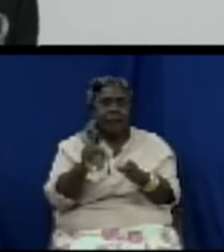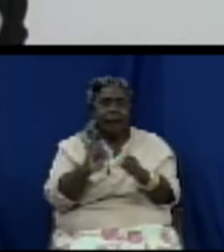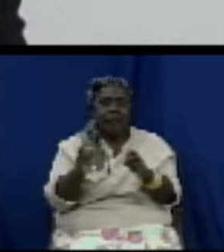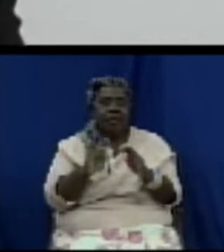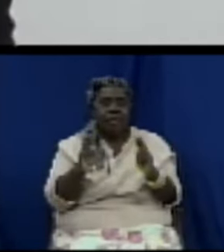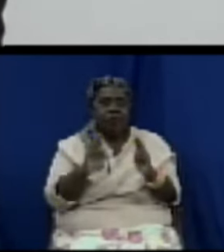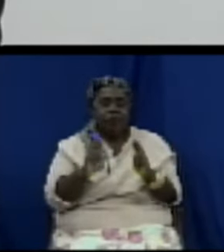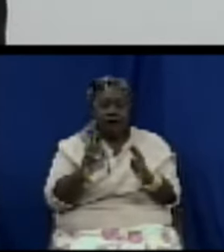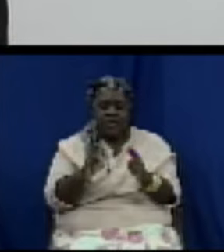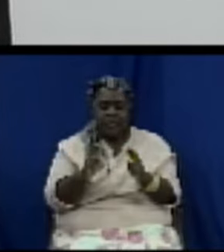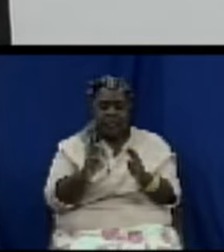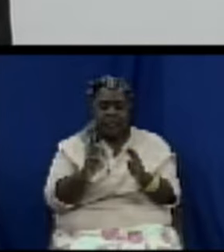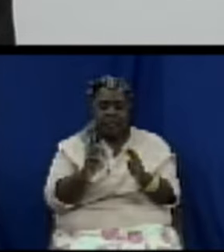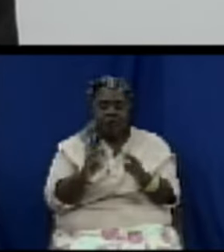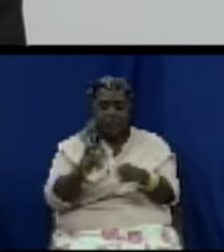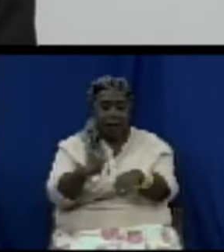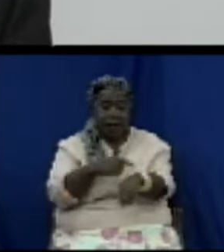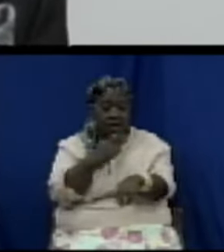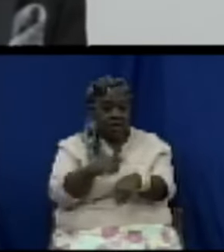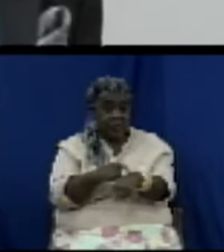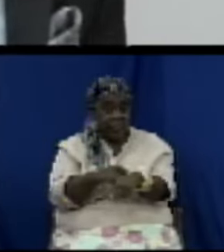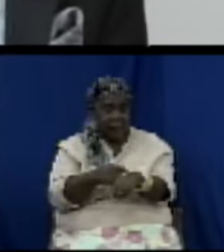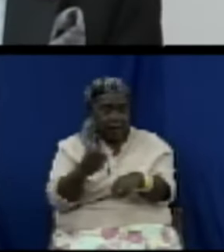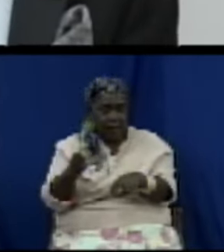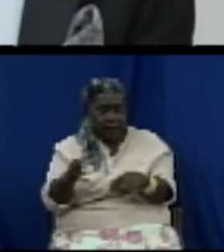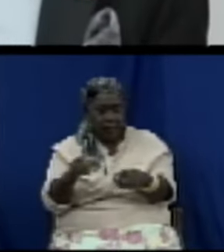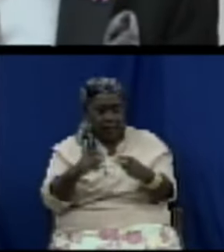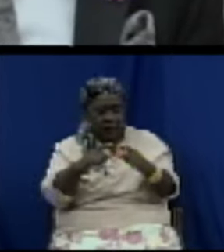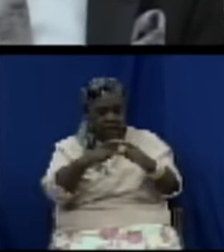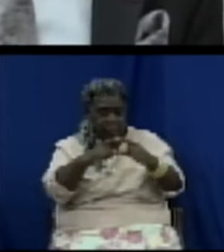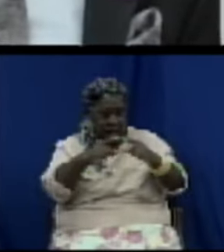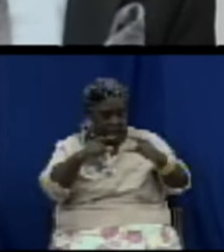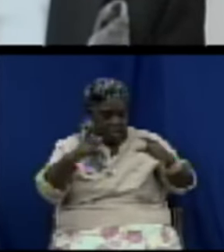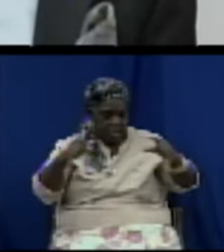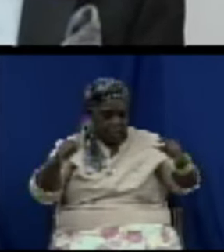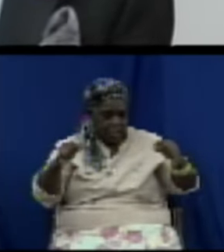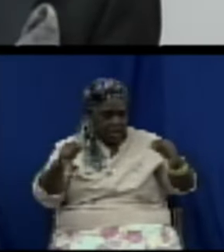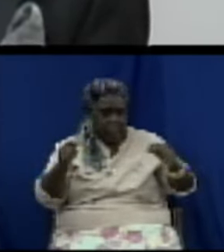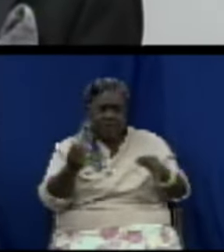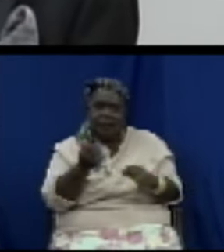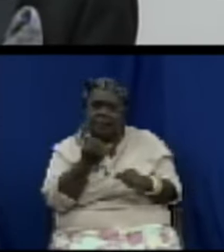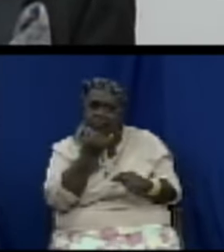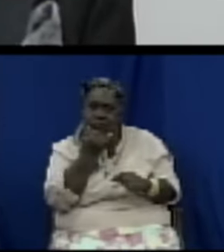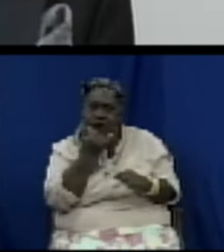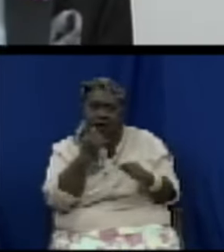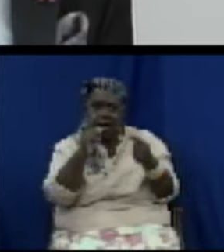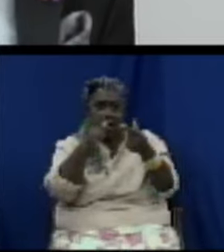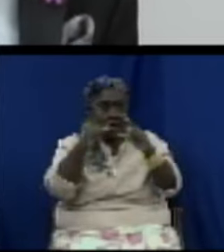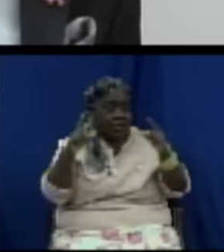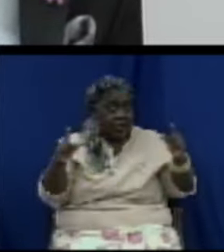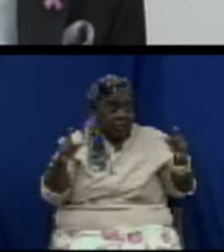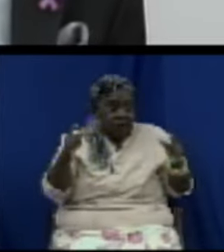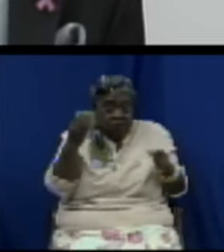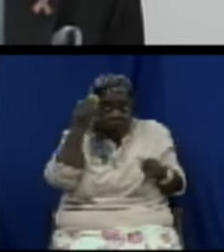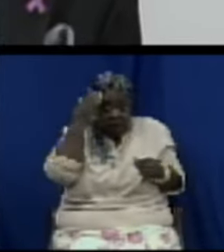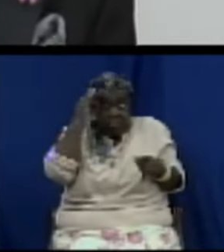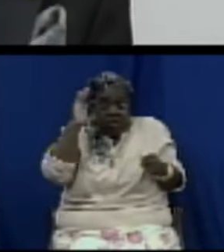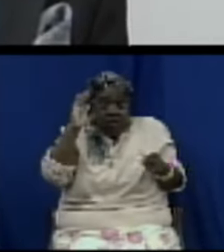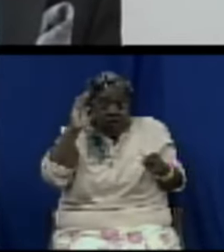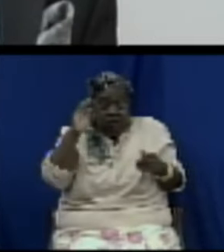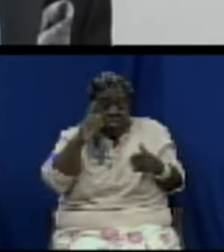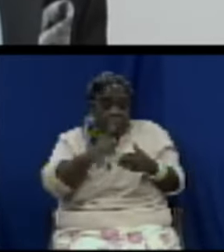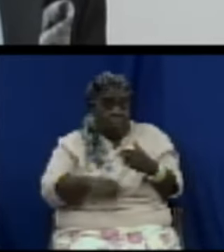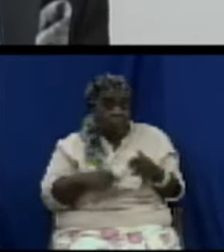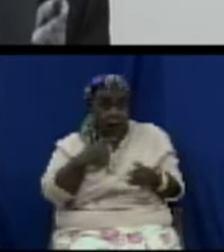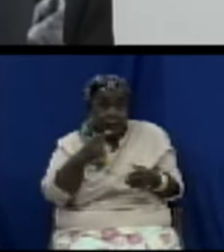labels you're not supposed to buy anything unless you can read the language in which it is written